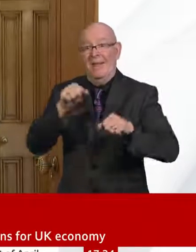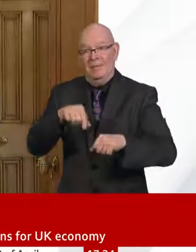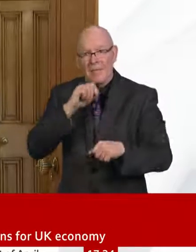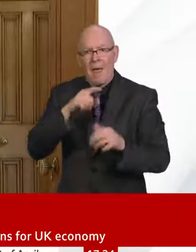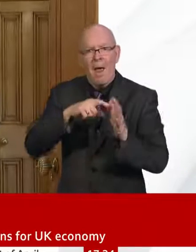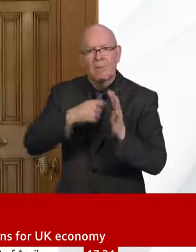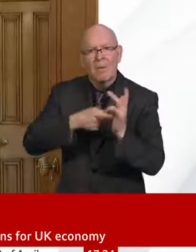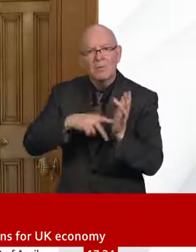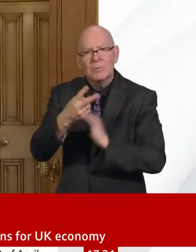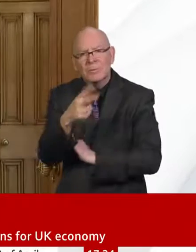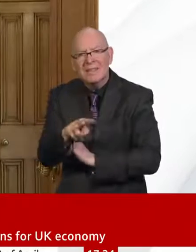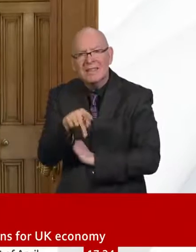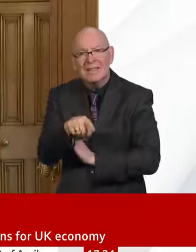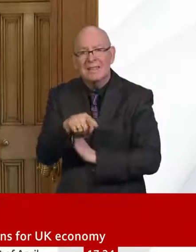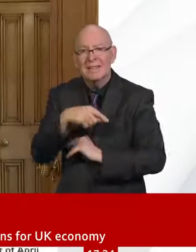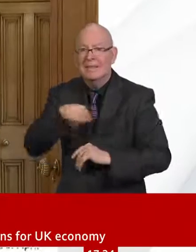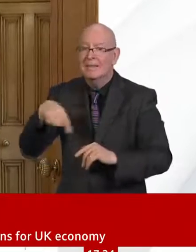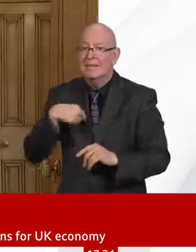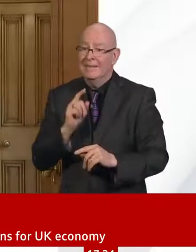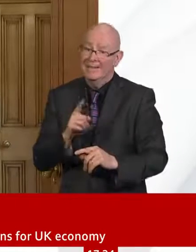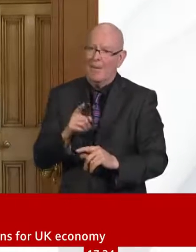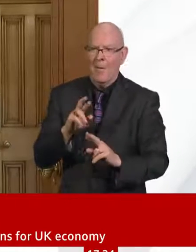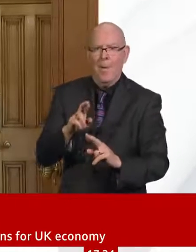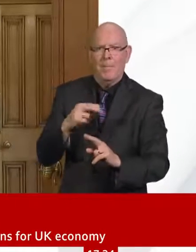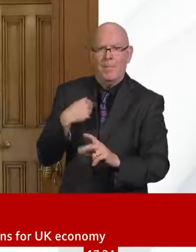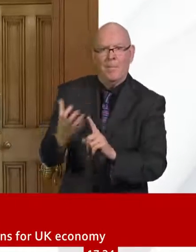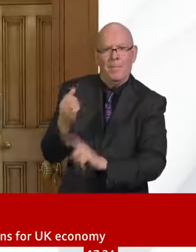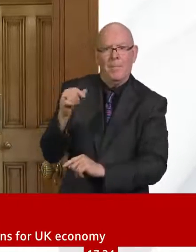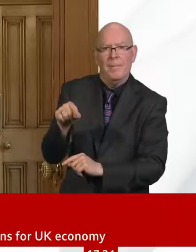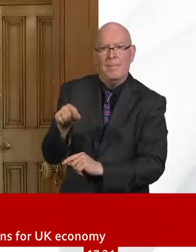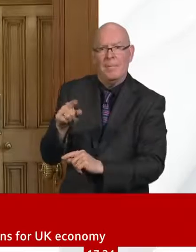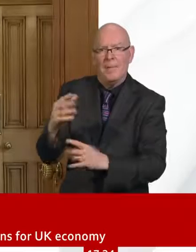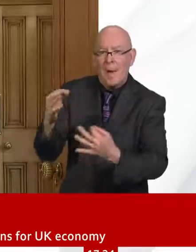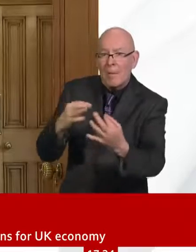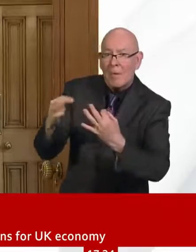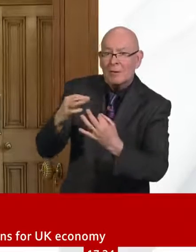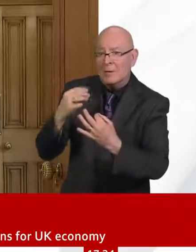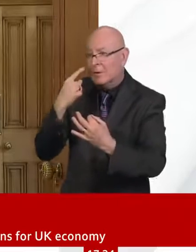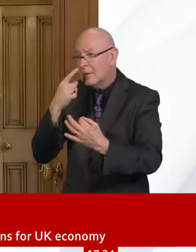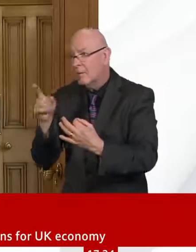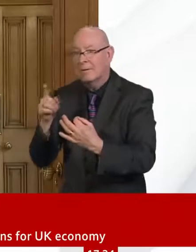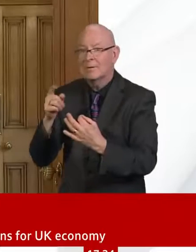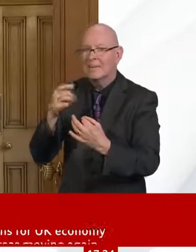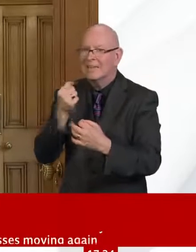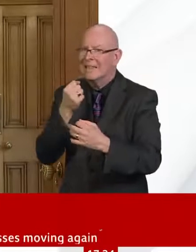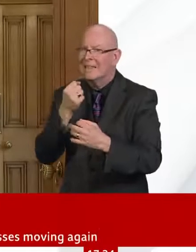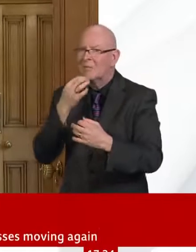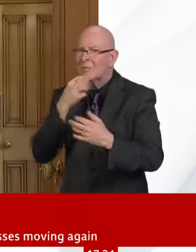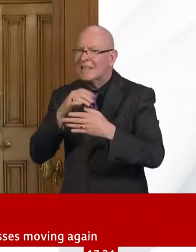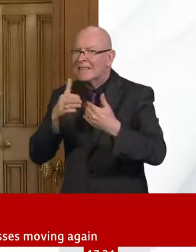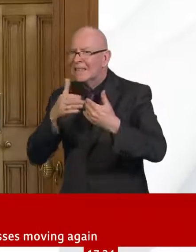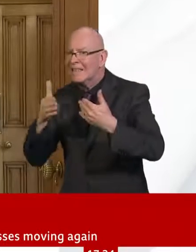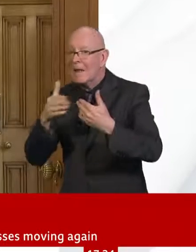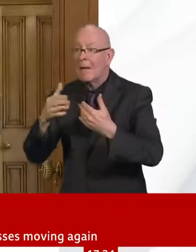make sure that the taxpayer is protected against fraudulent claims. That takes us a little bit of time to do, and then the remainder of the time is the back